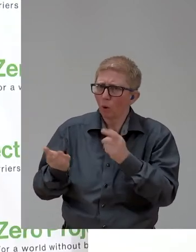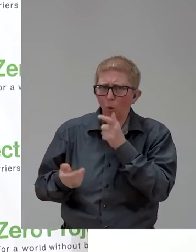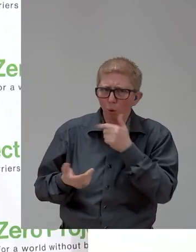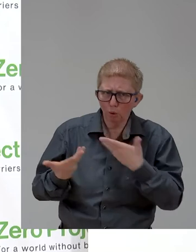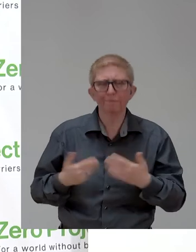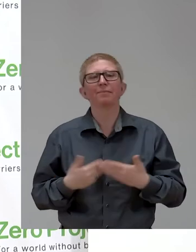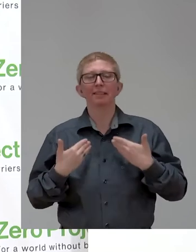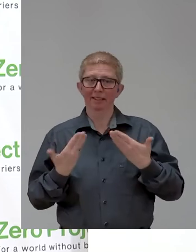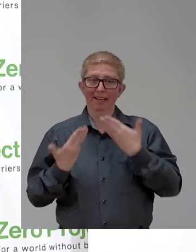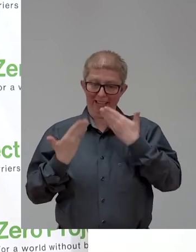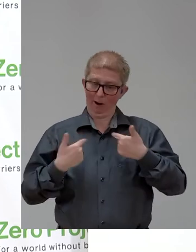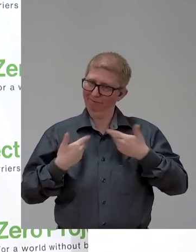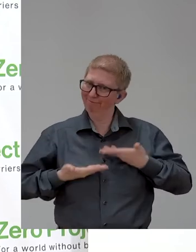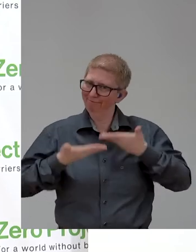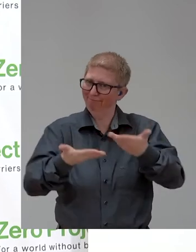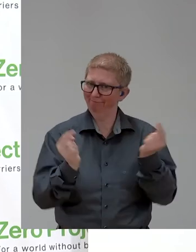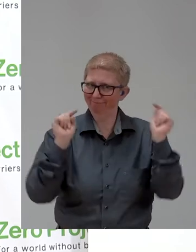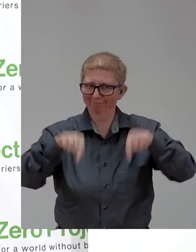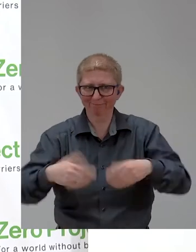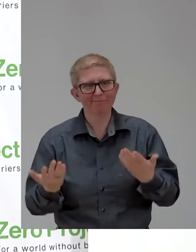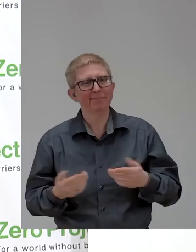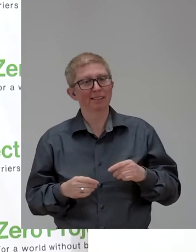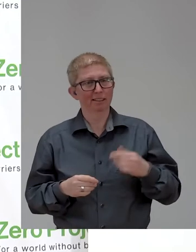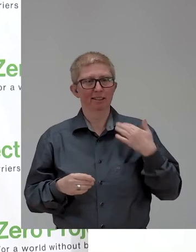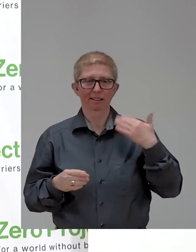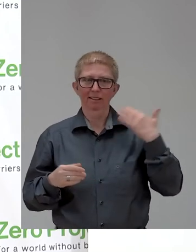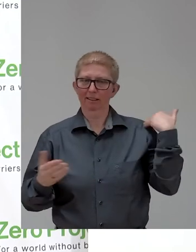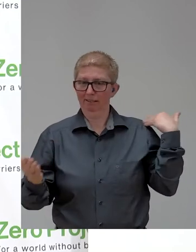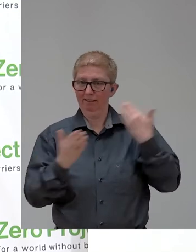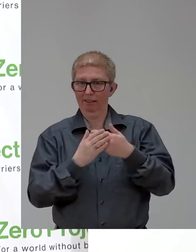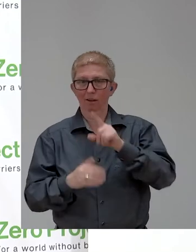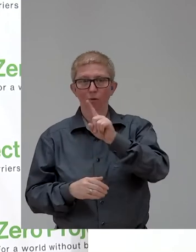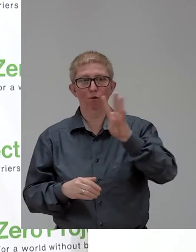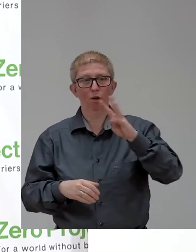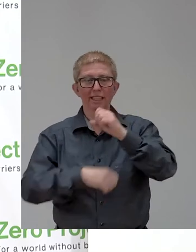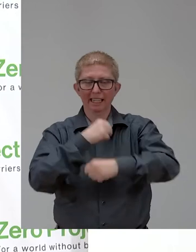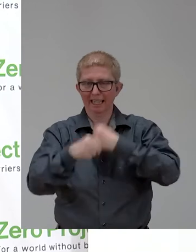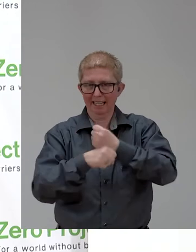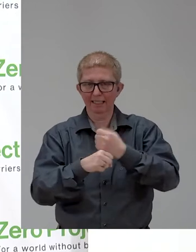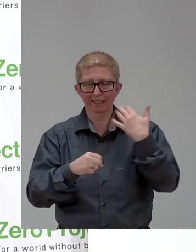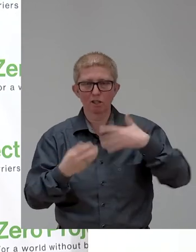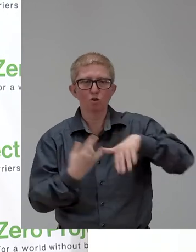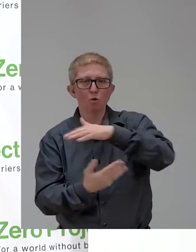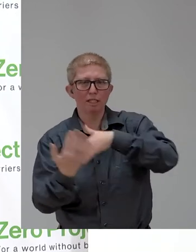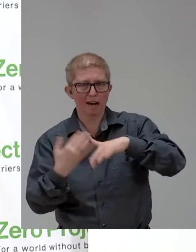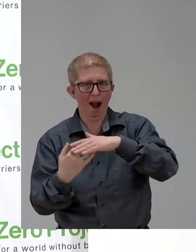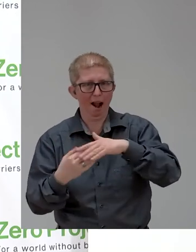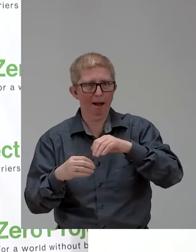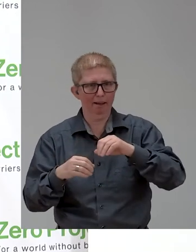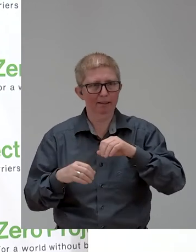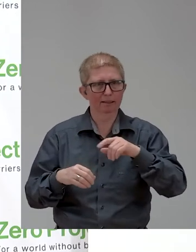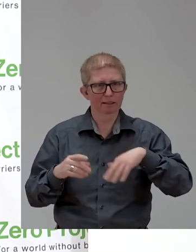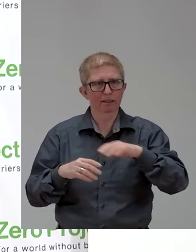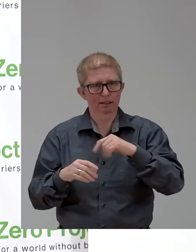I'm working since almost 40 years in the field of social services for persons with disabilities, but not only for persons with